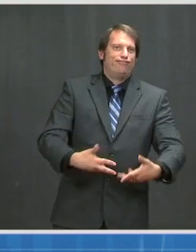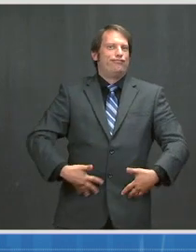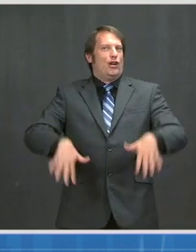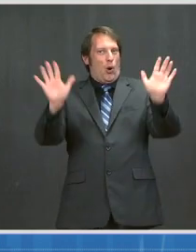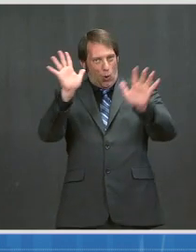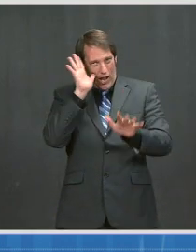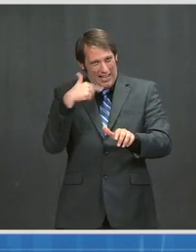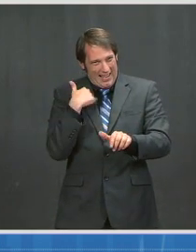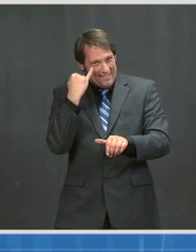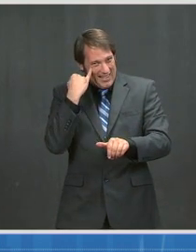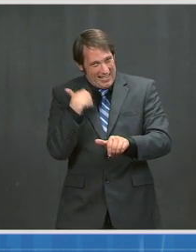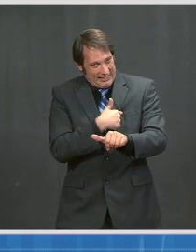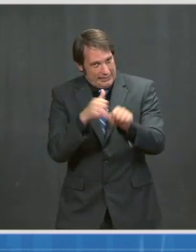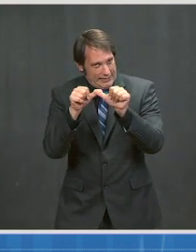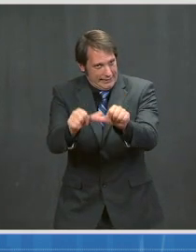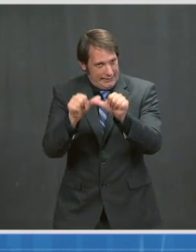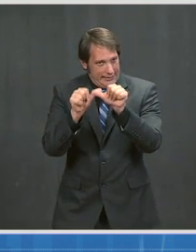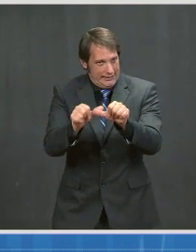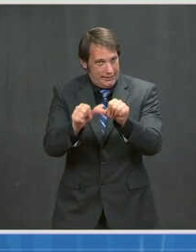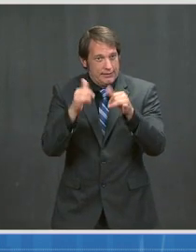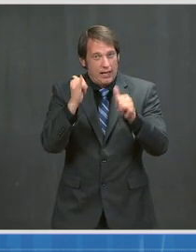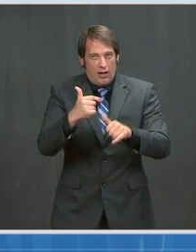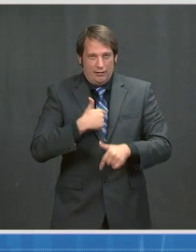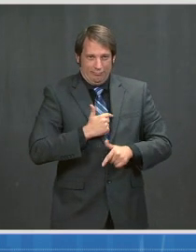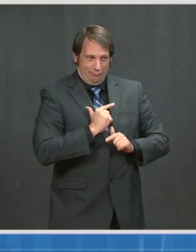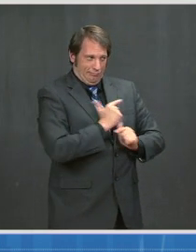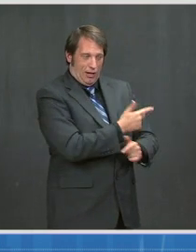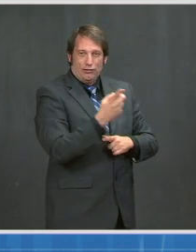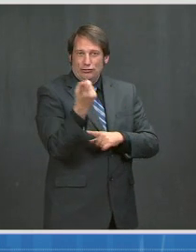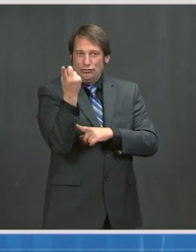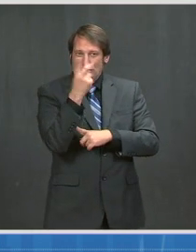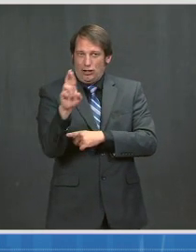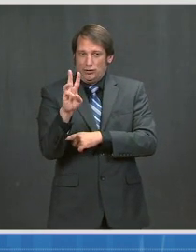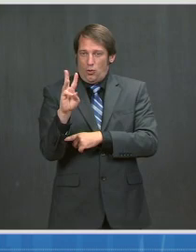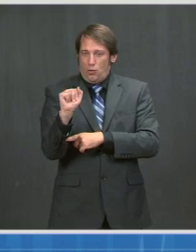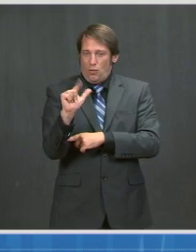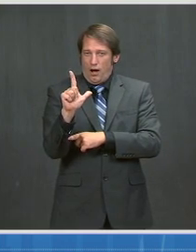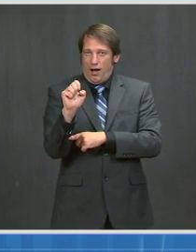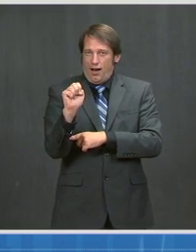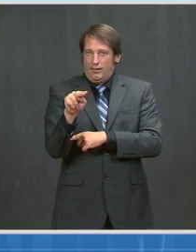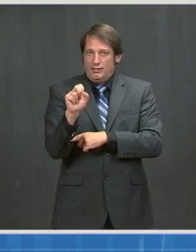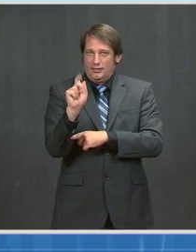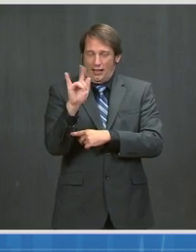that, I'm going to turn it over to Dr. Walensky and then to Dr. Fauci for some important updates.